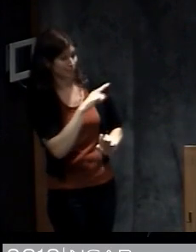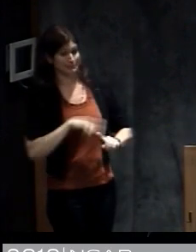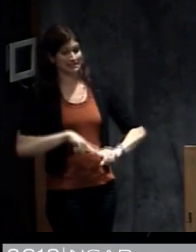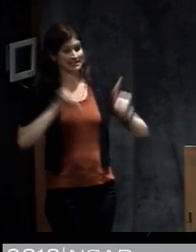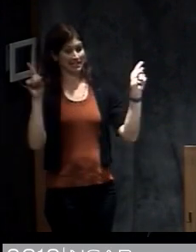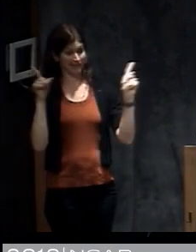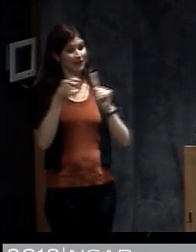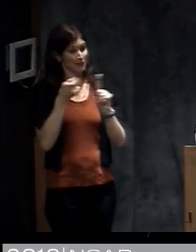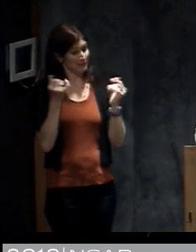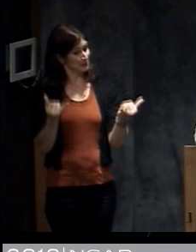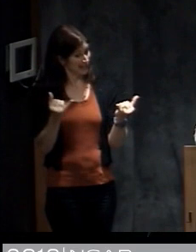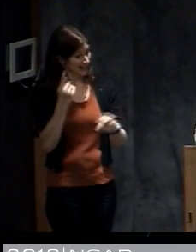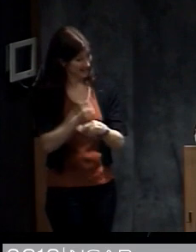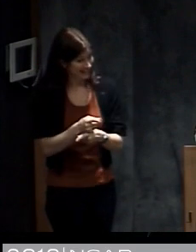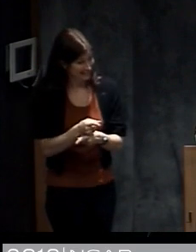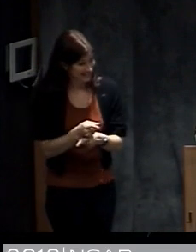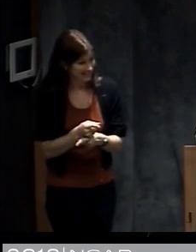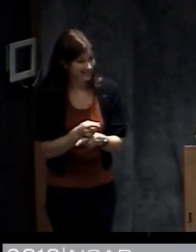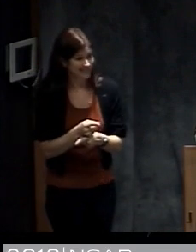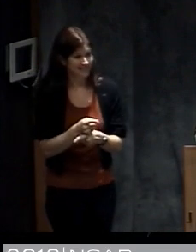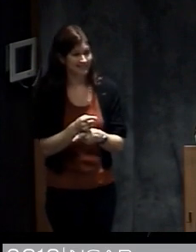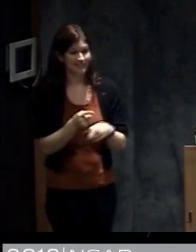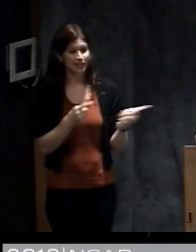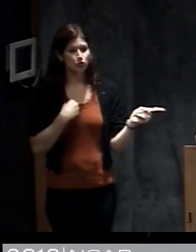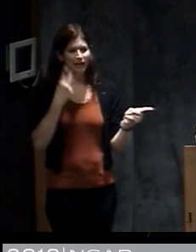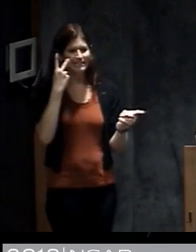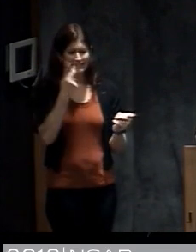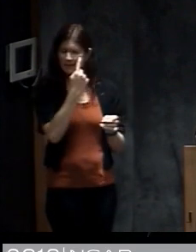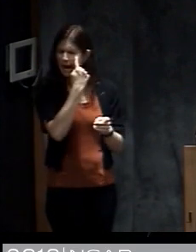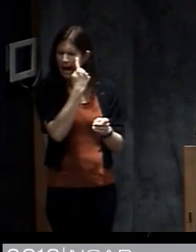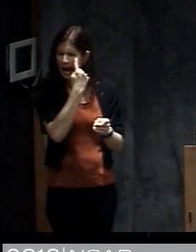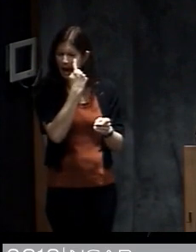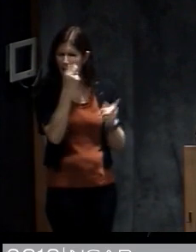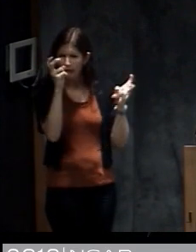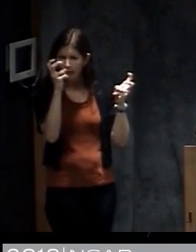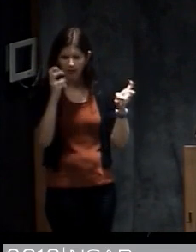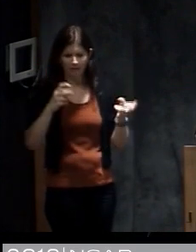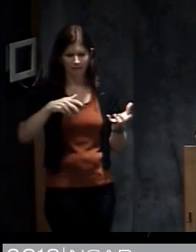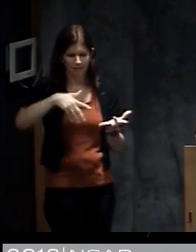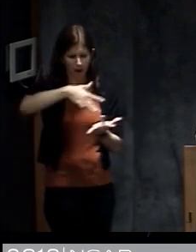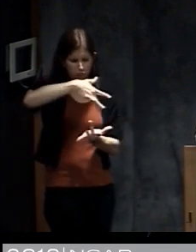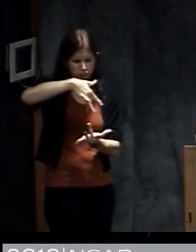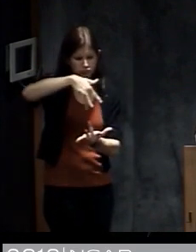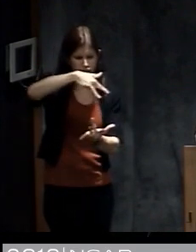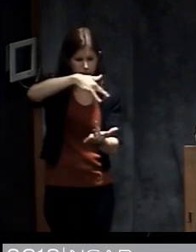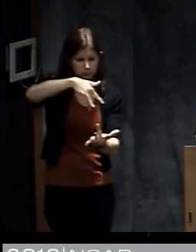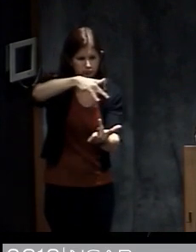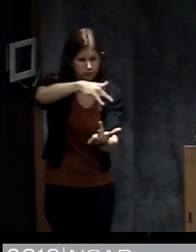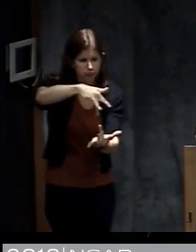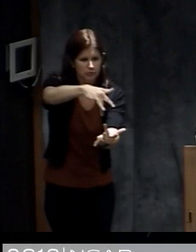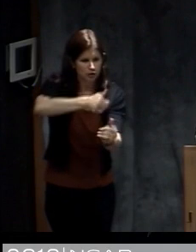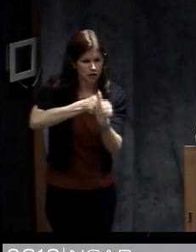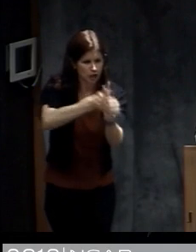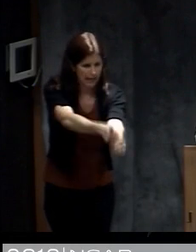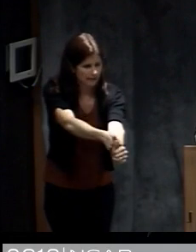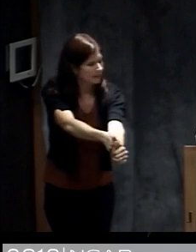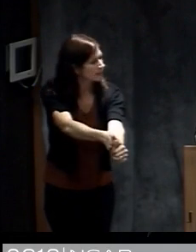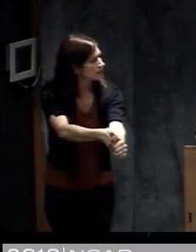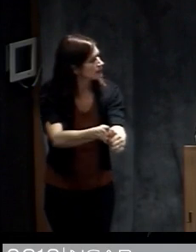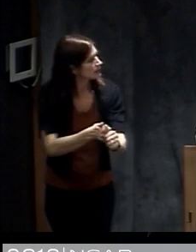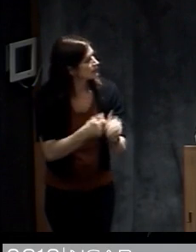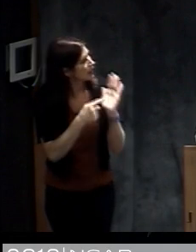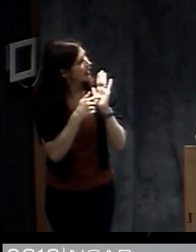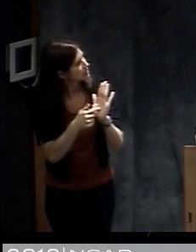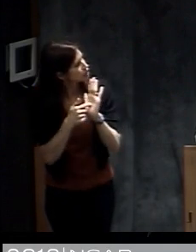from the radar images you see today. You can see the eye of the storm and they were pretty excited about that that they could track the storm as it came in. And then this shows a composite